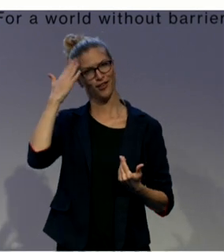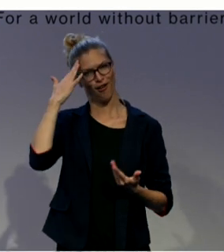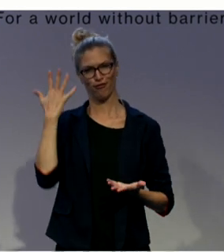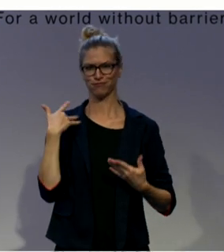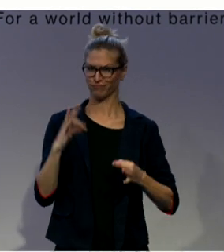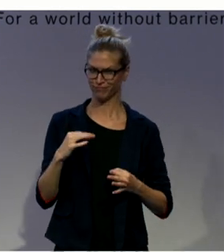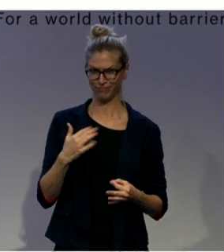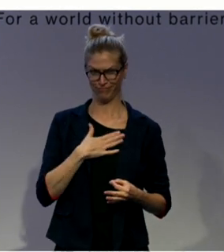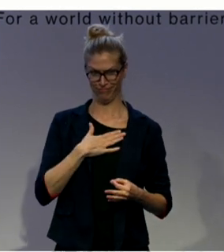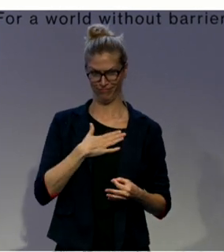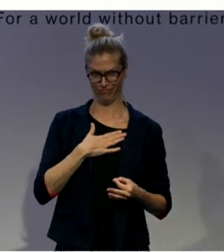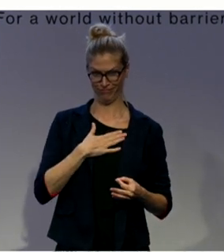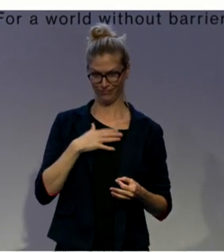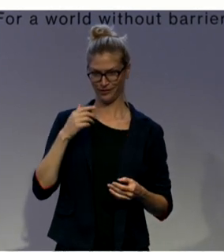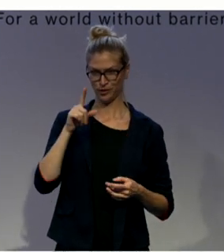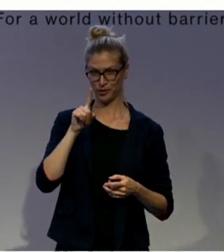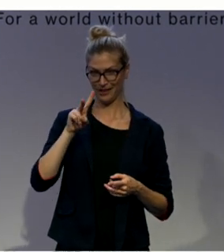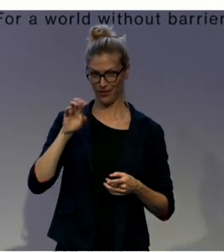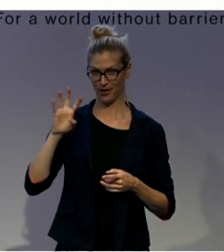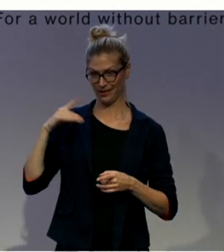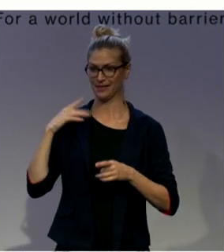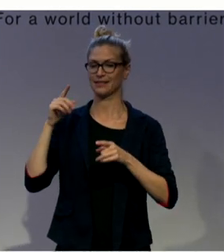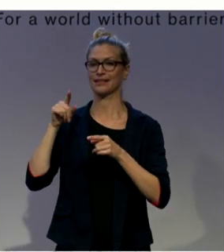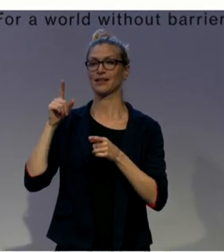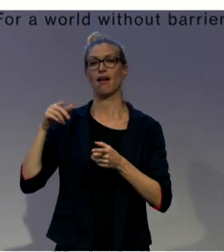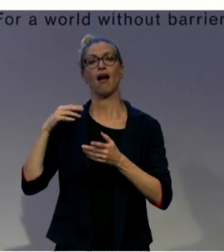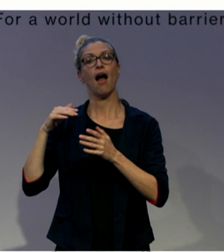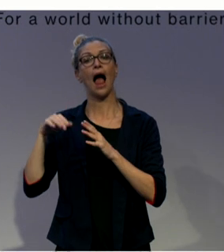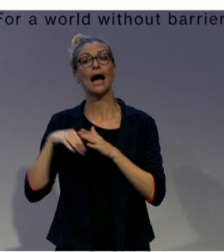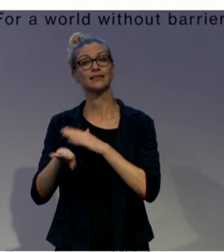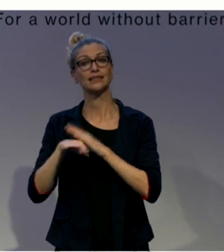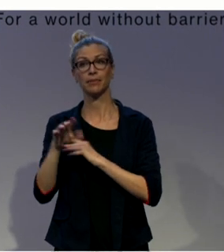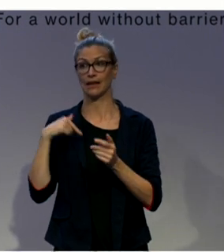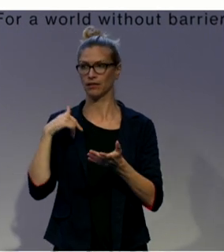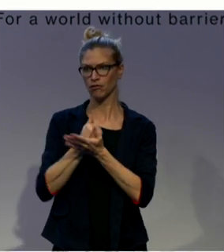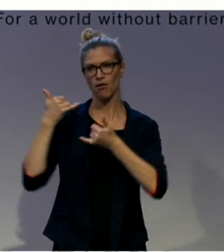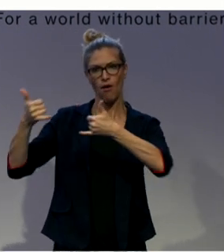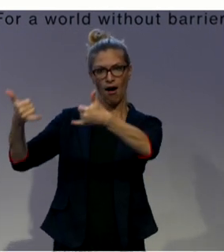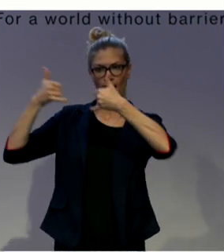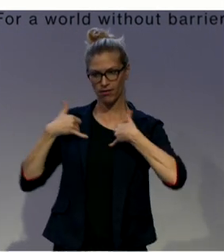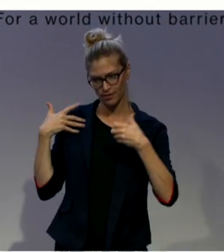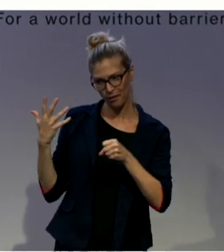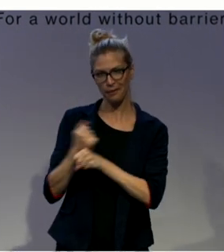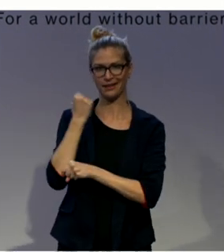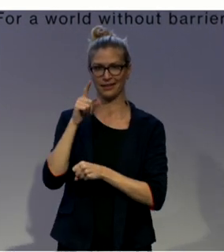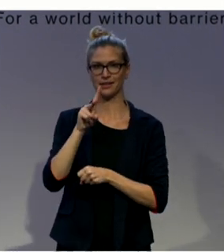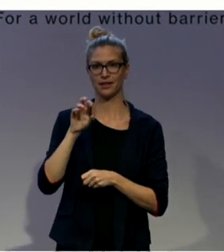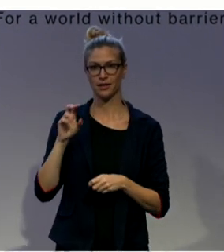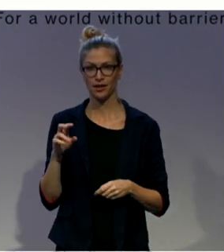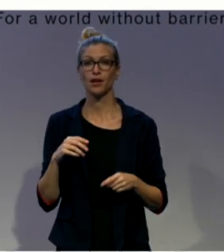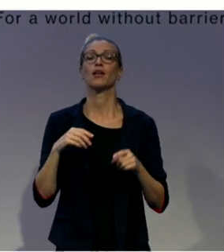was the Accessible Theatre Program. In 2016, the Accessible Reading Program. And now, the